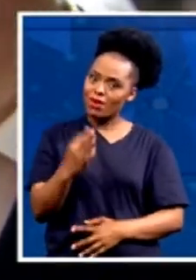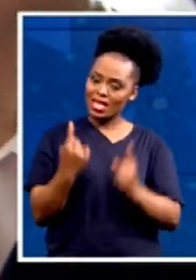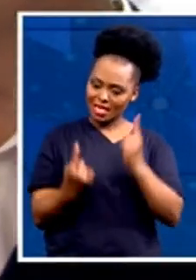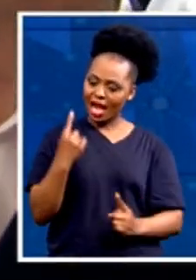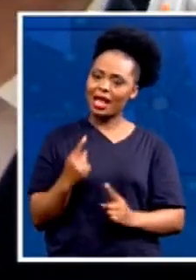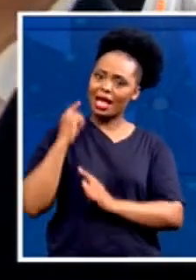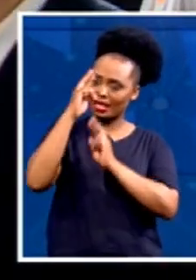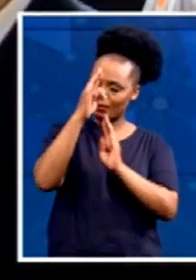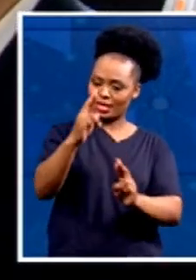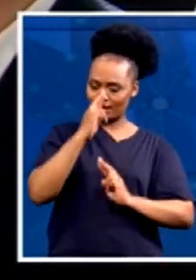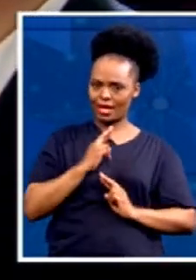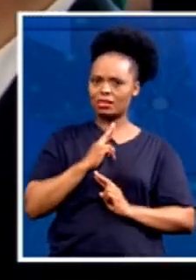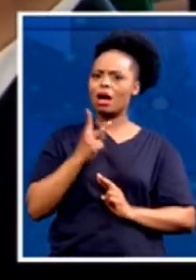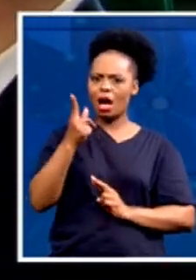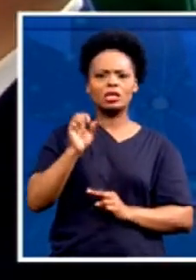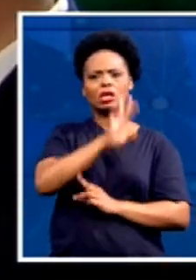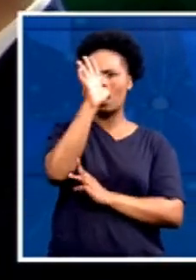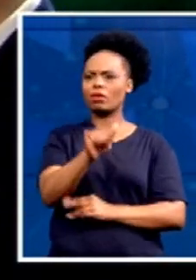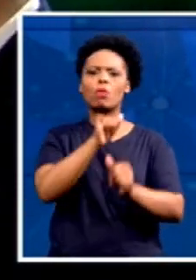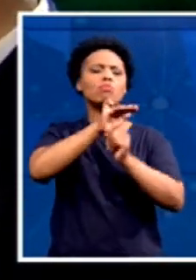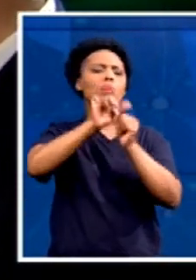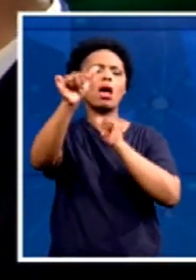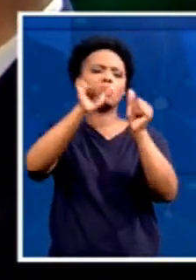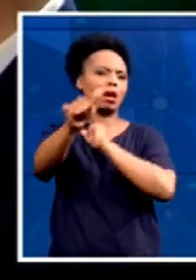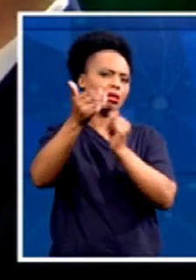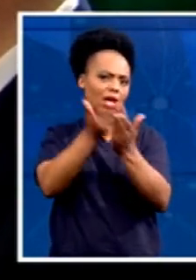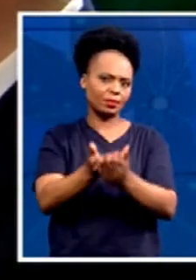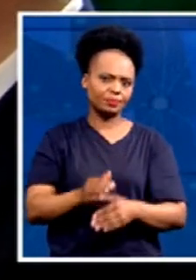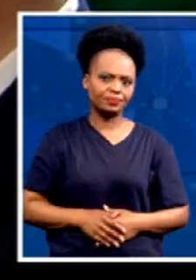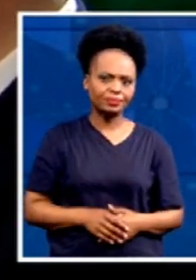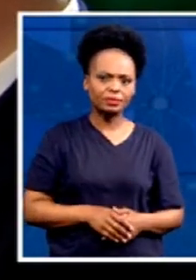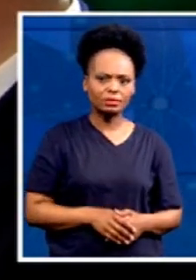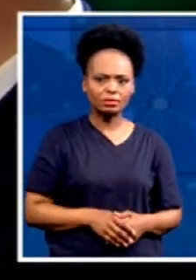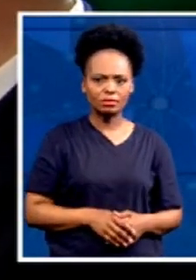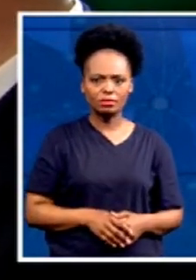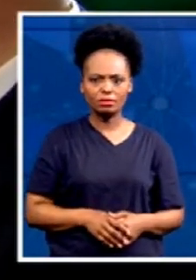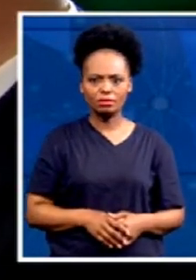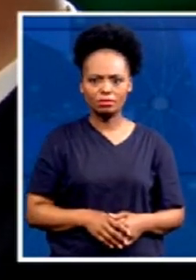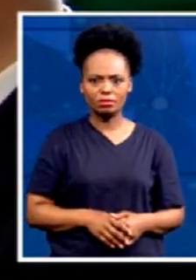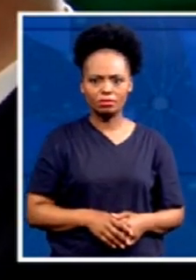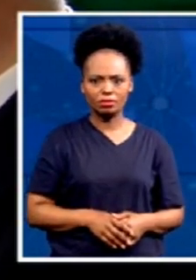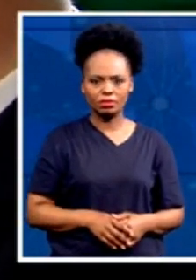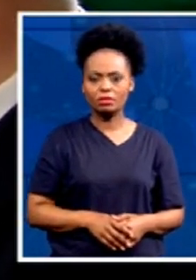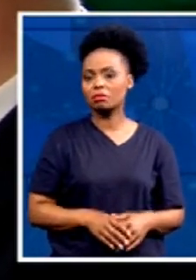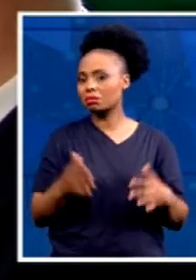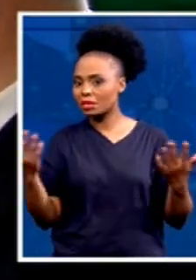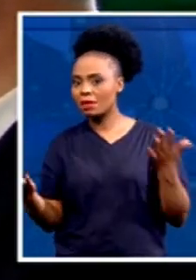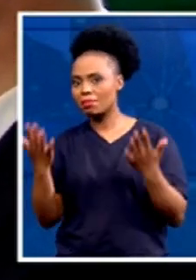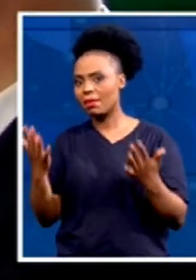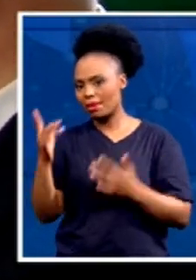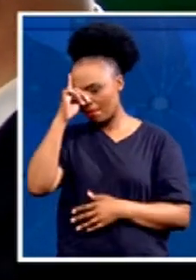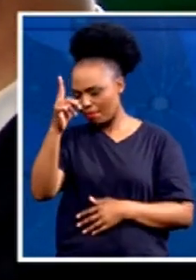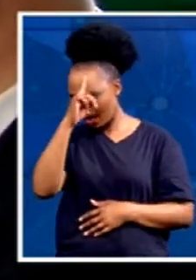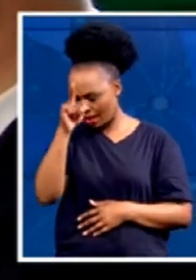mutual respect and you talk about diversity. So let's just say you have, you know, a black person within your constituency and they say, listen,